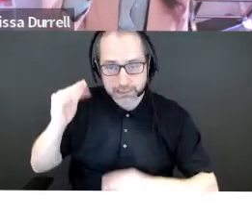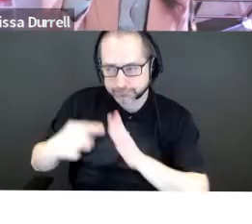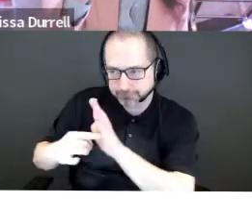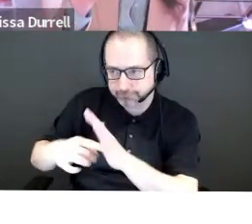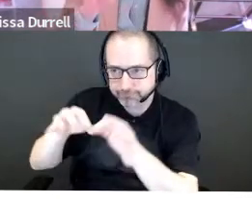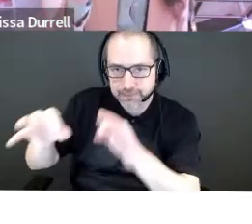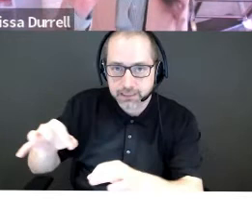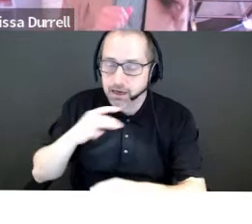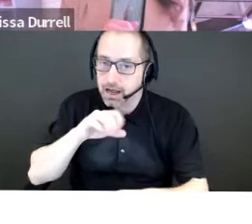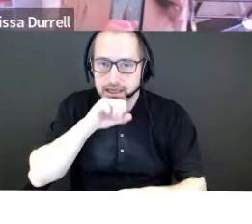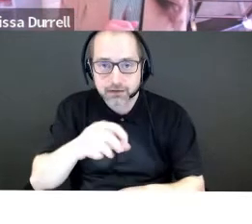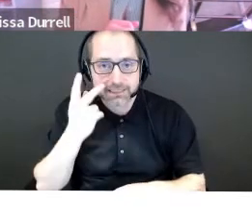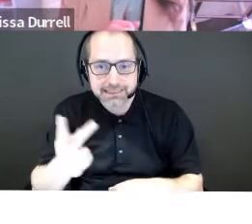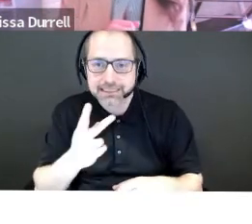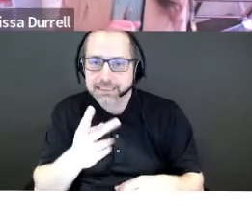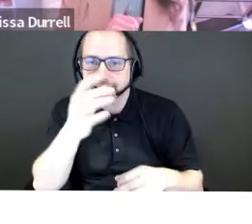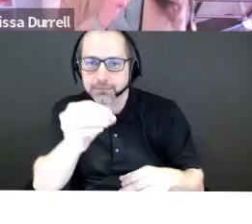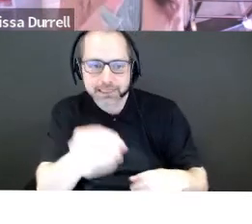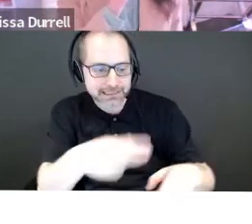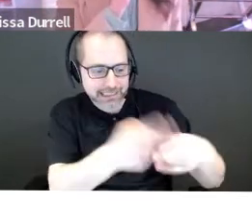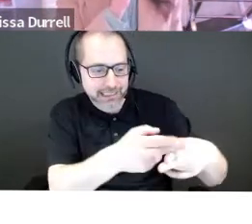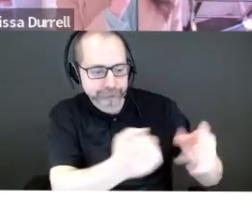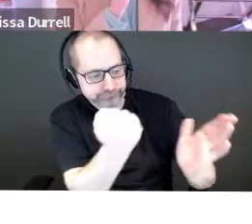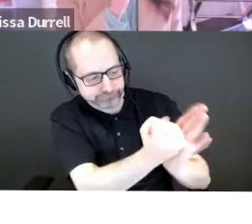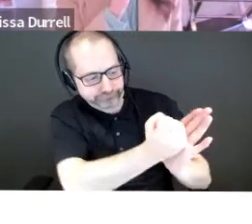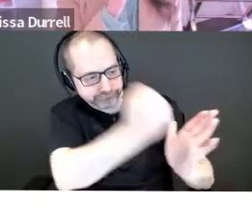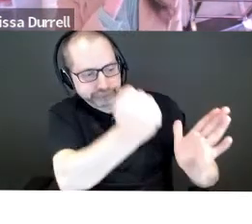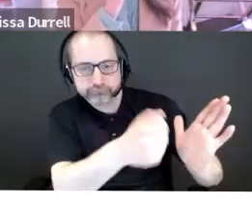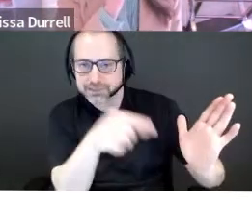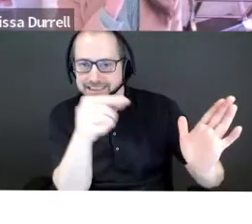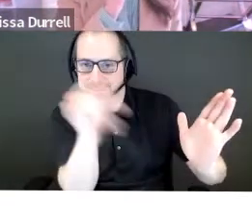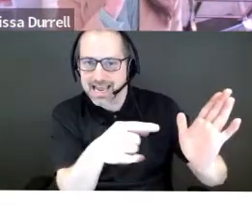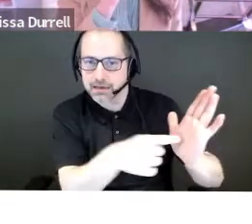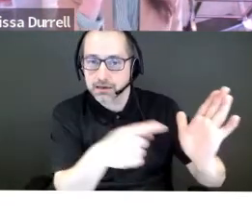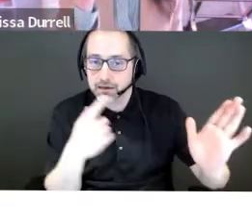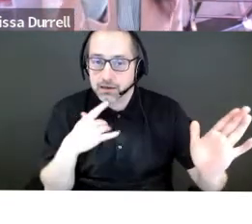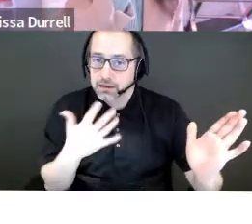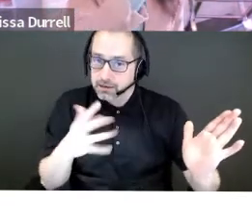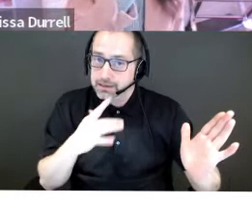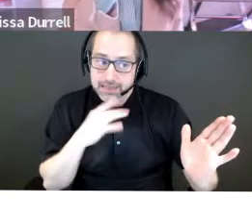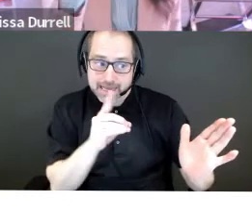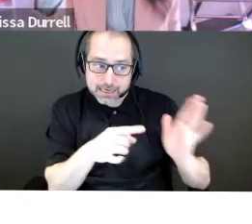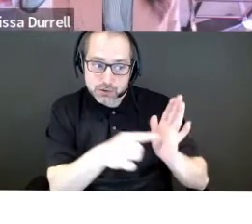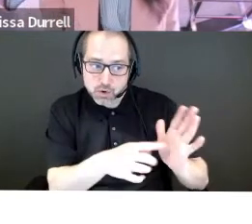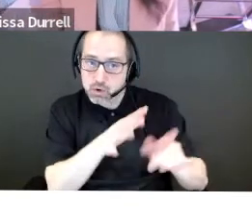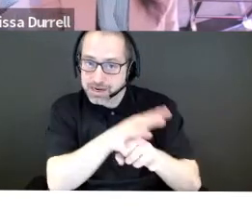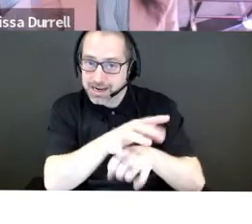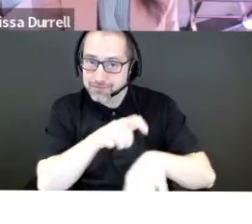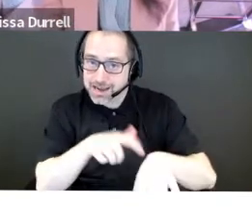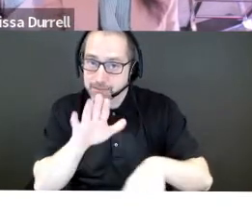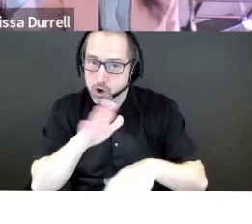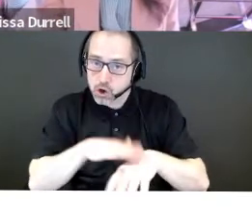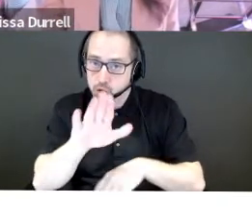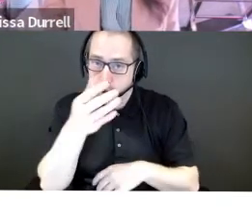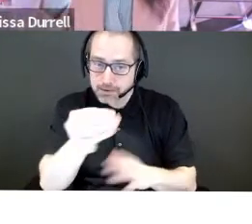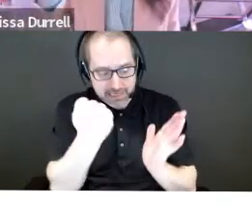company's branding. It's a good indication for me to say, has this company spent enough time on its branding? What other kind of branding is out